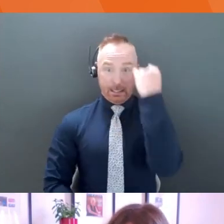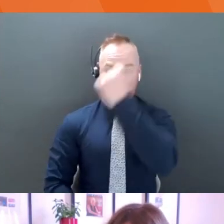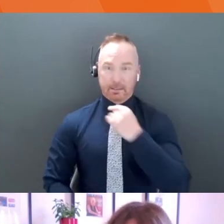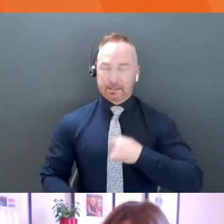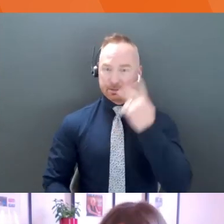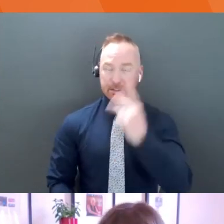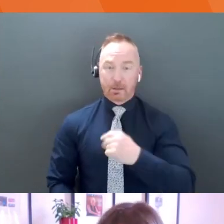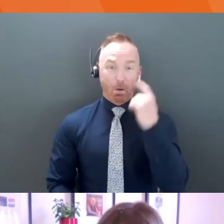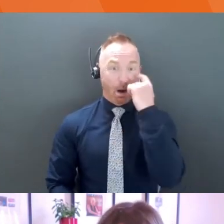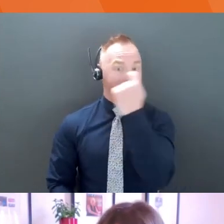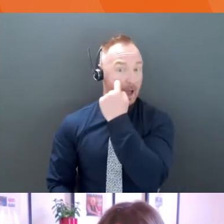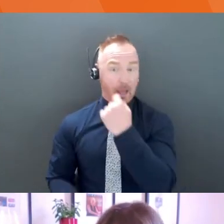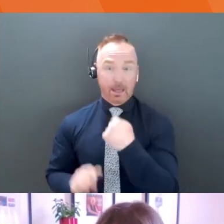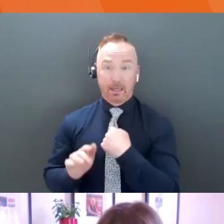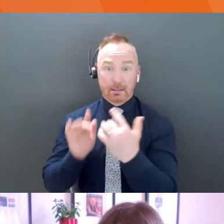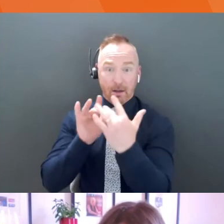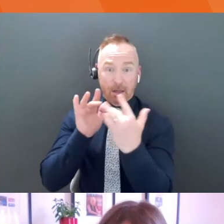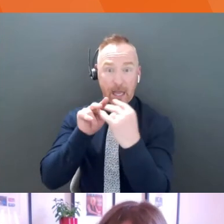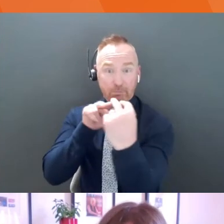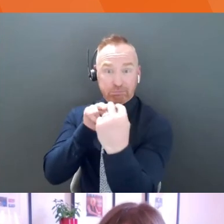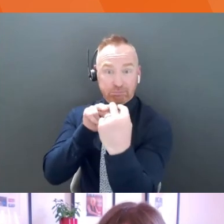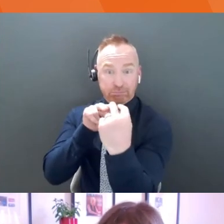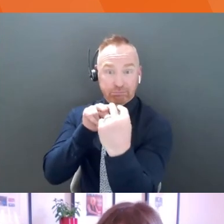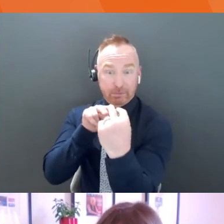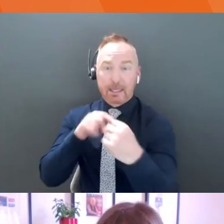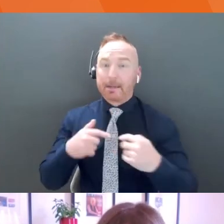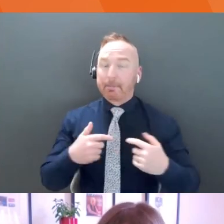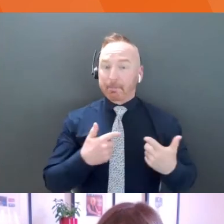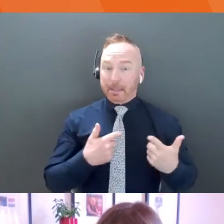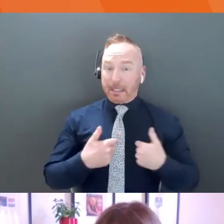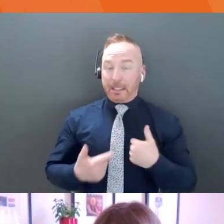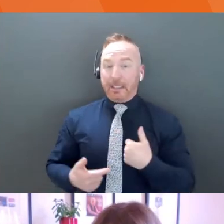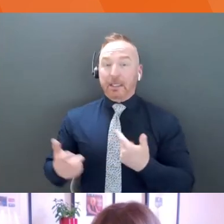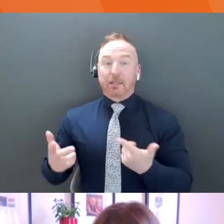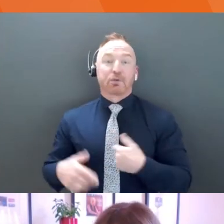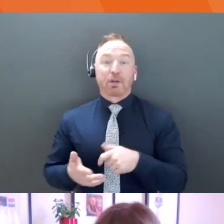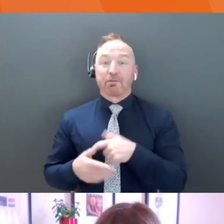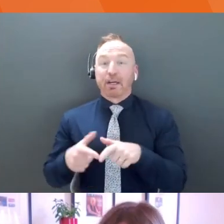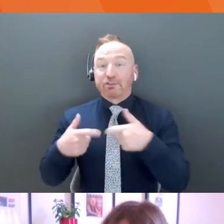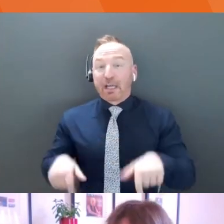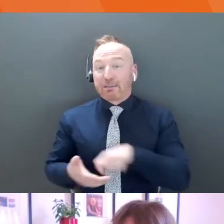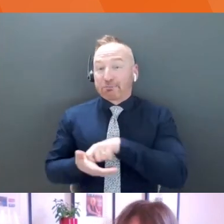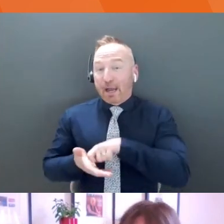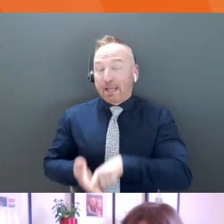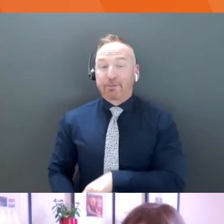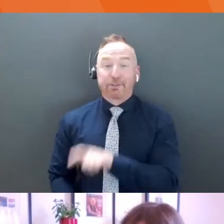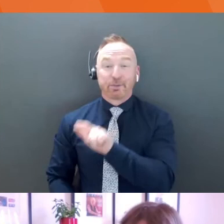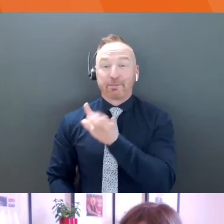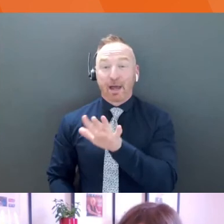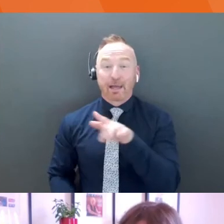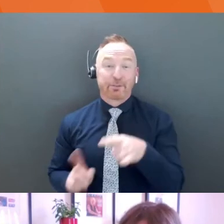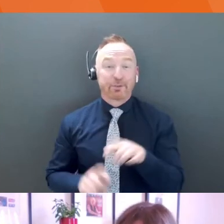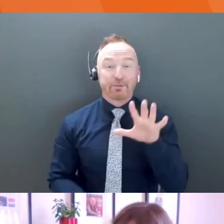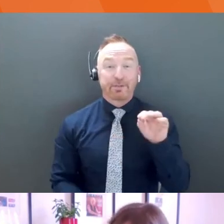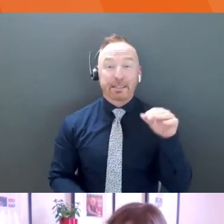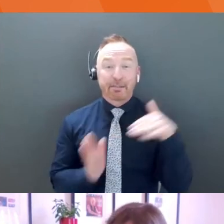contact. Look, I'm not going to write a 25 to $50,000 check. I can't look you in the eye. So your pitch